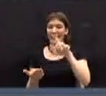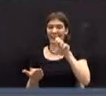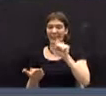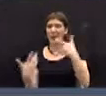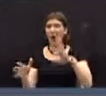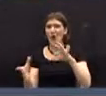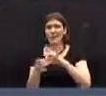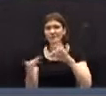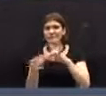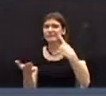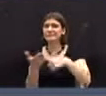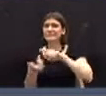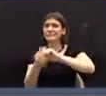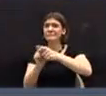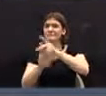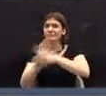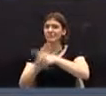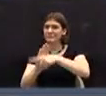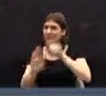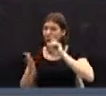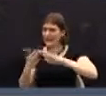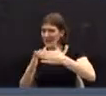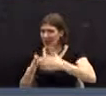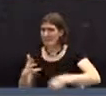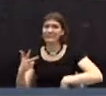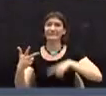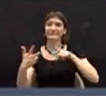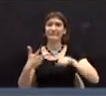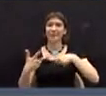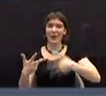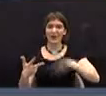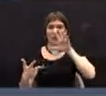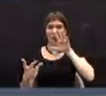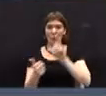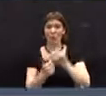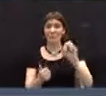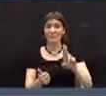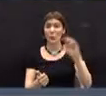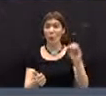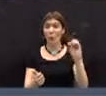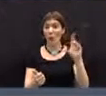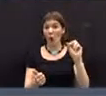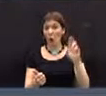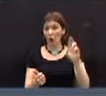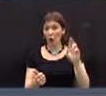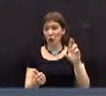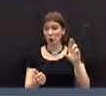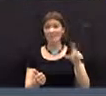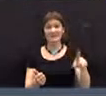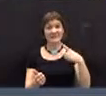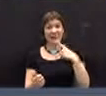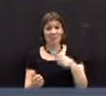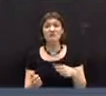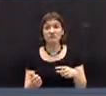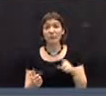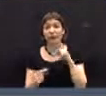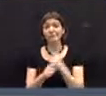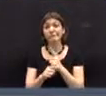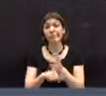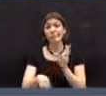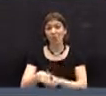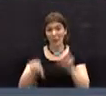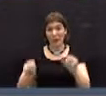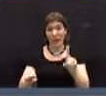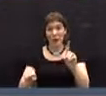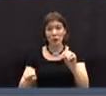body on charter revisions. And I've even discussed it with Mr. O'Connor. And he can tell you this is a normal kind of thing.